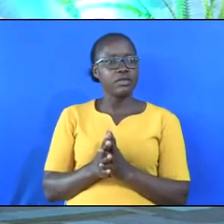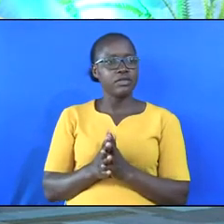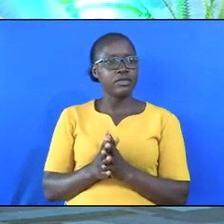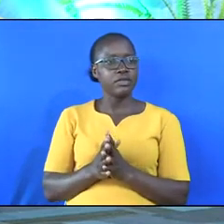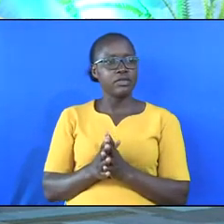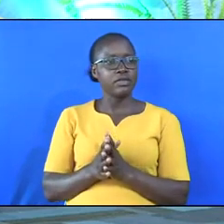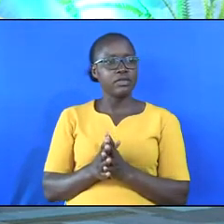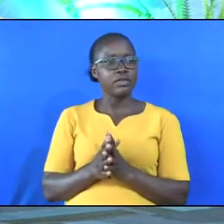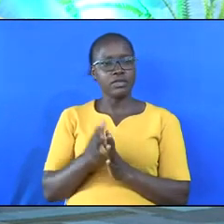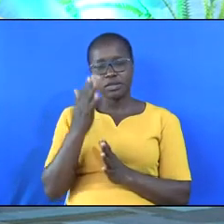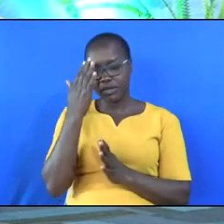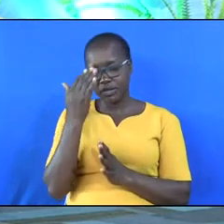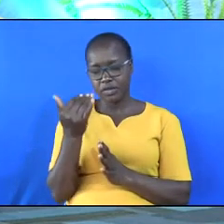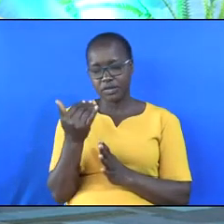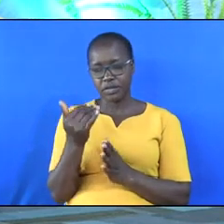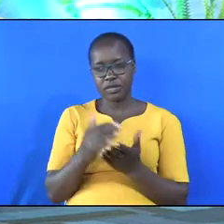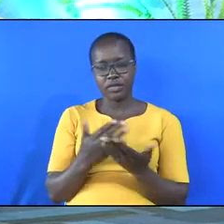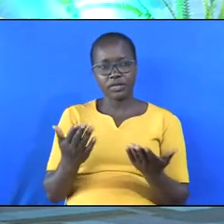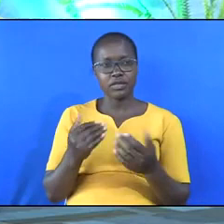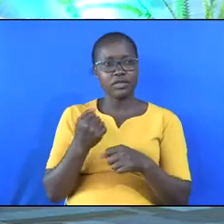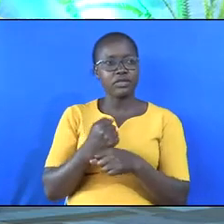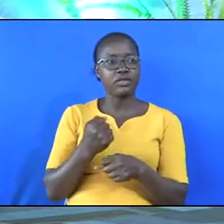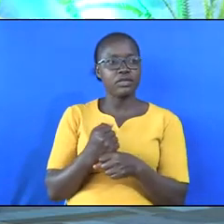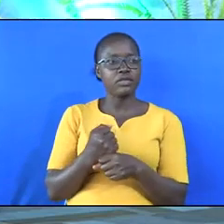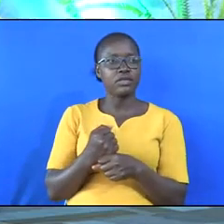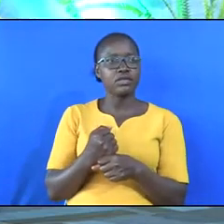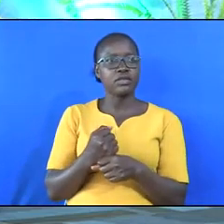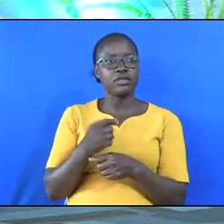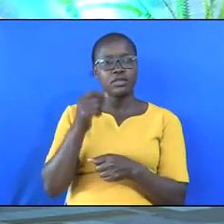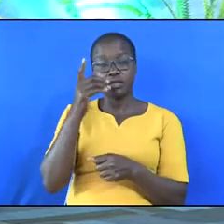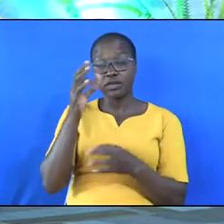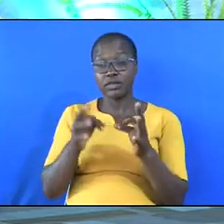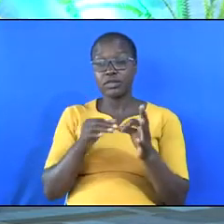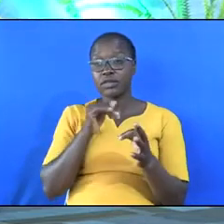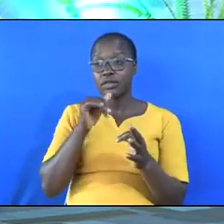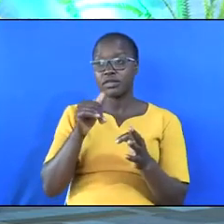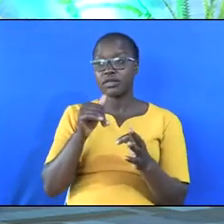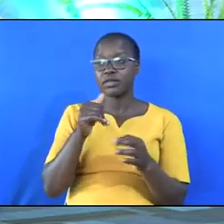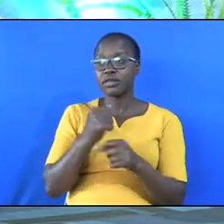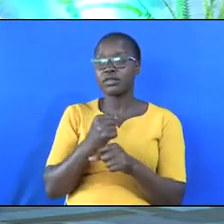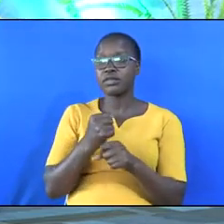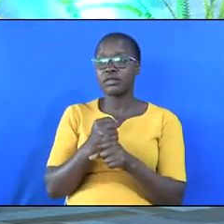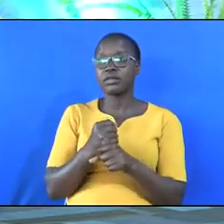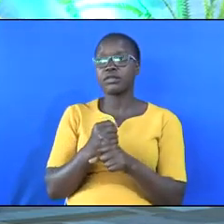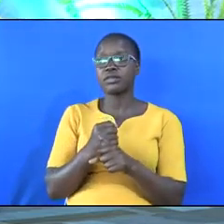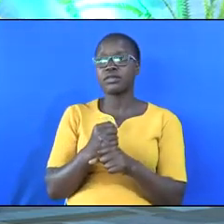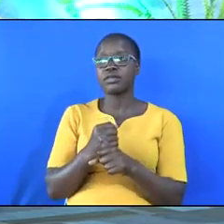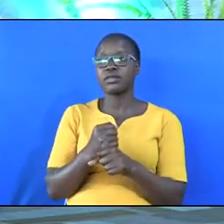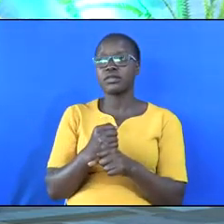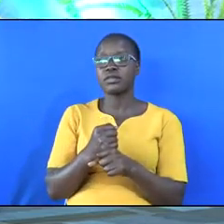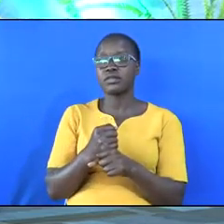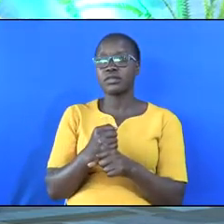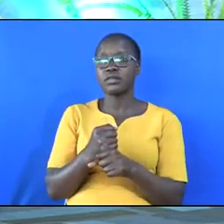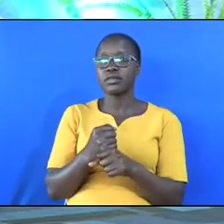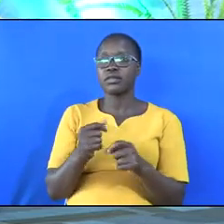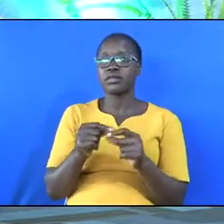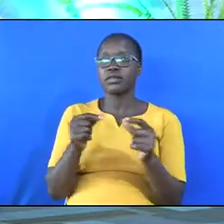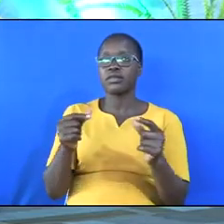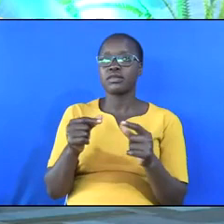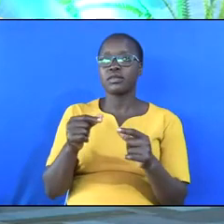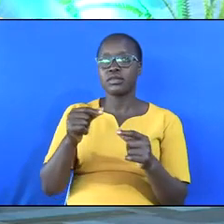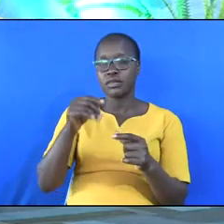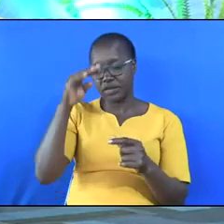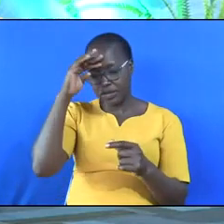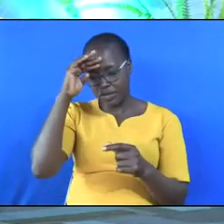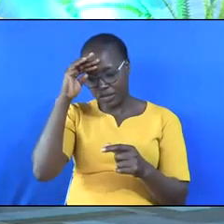because there are some things that you do when you are taking alcohol which you cannot do when you are bitten by a snake. Alcohol is